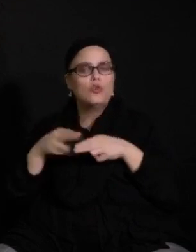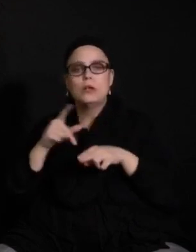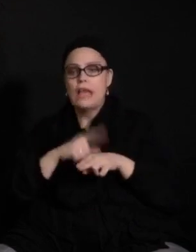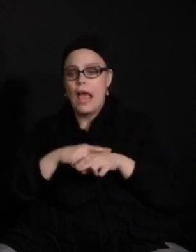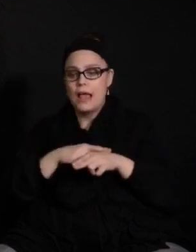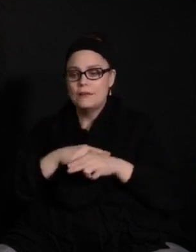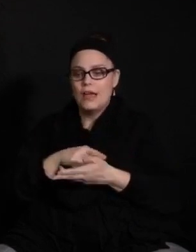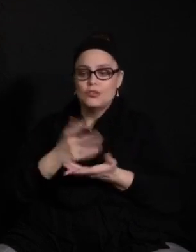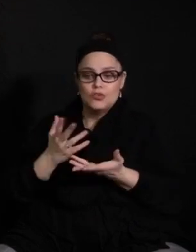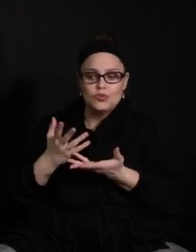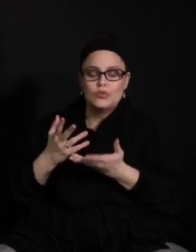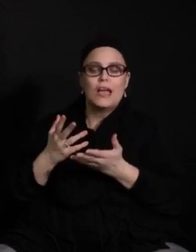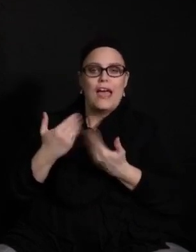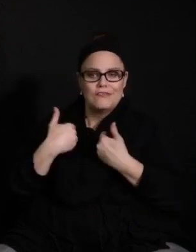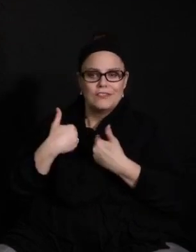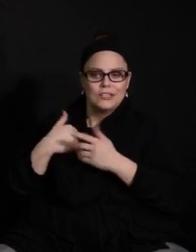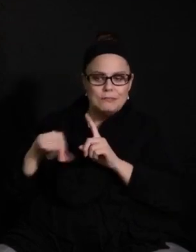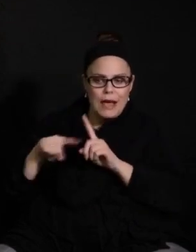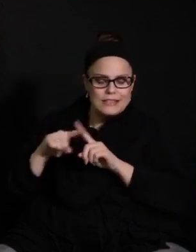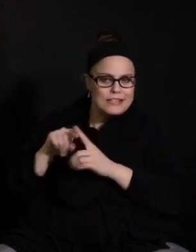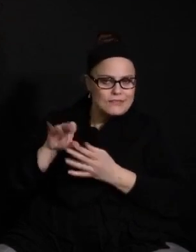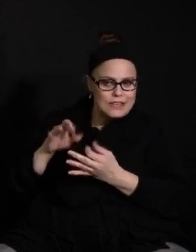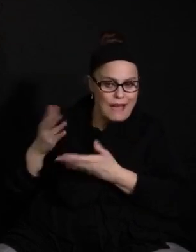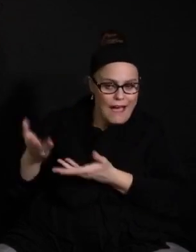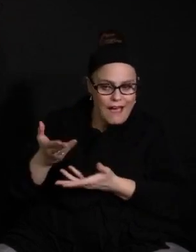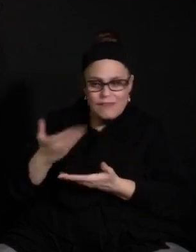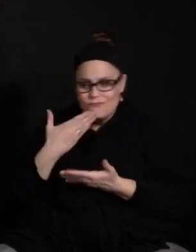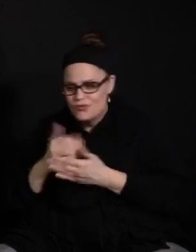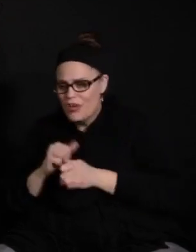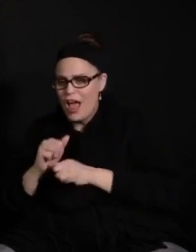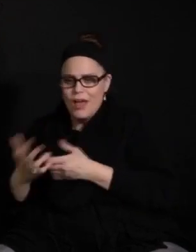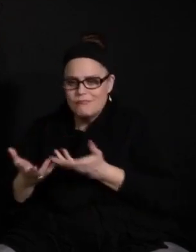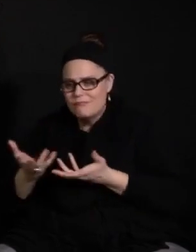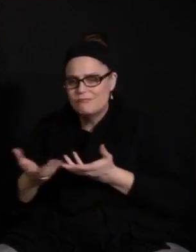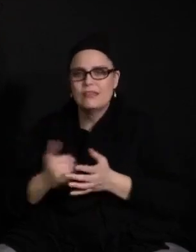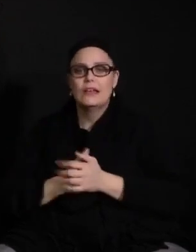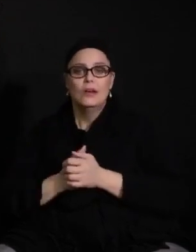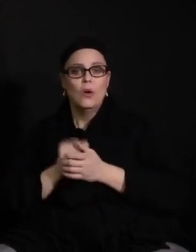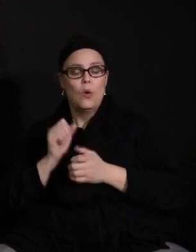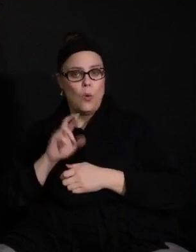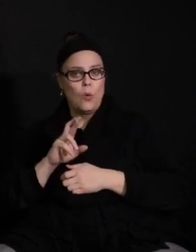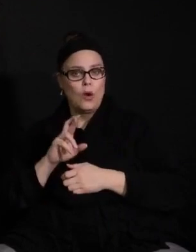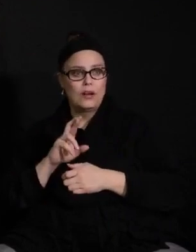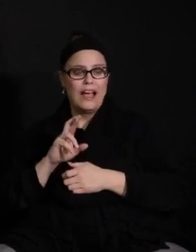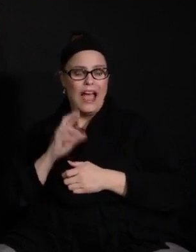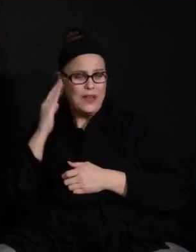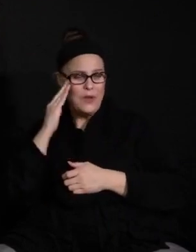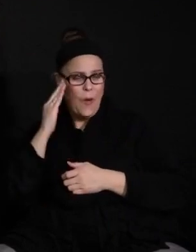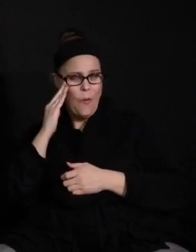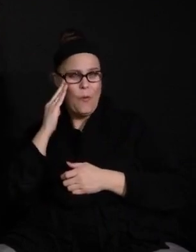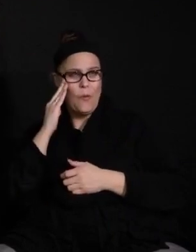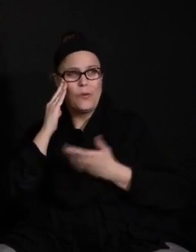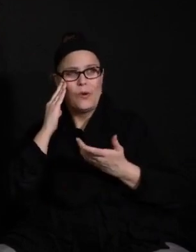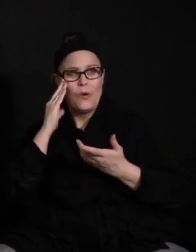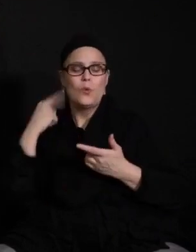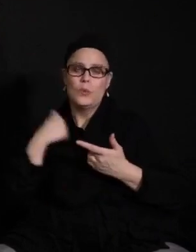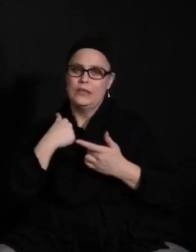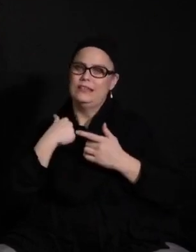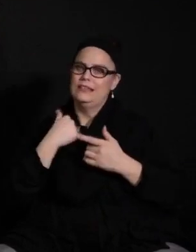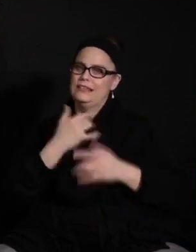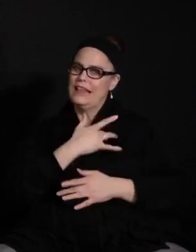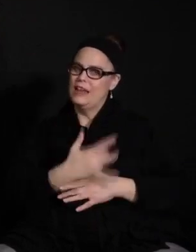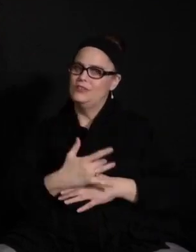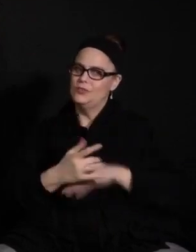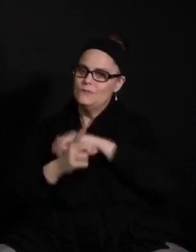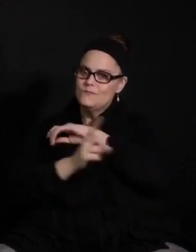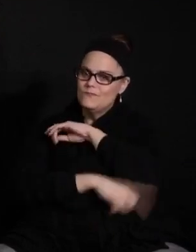of time. I know that it can be tempting to go to kind of a punitive places, especially when there